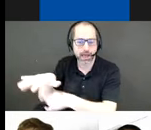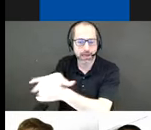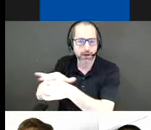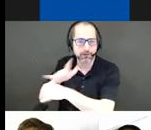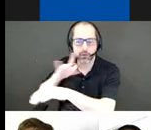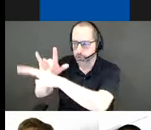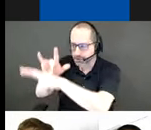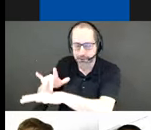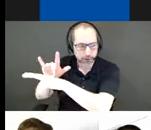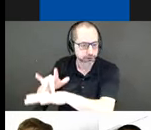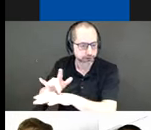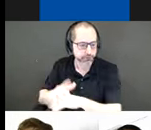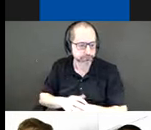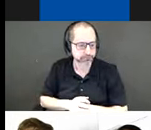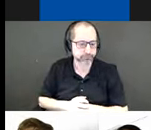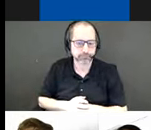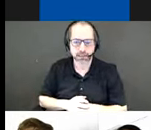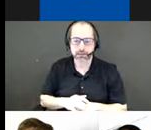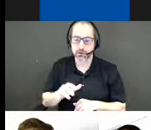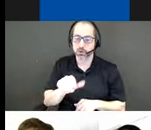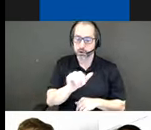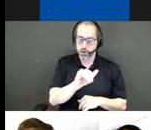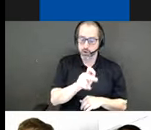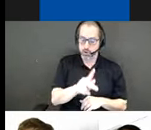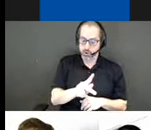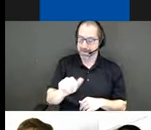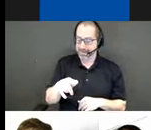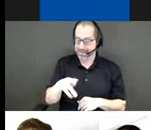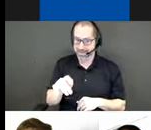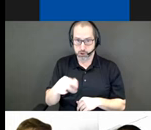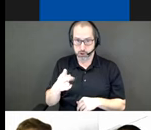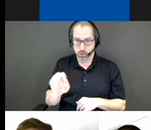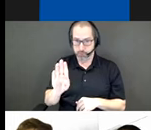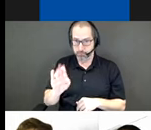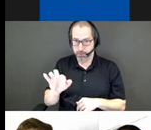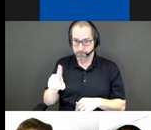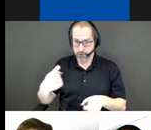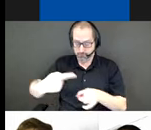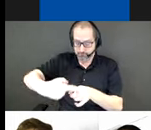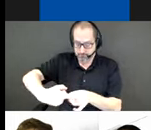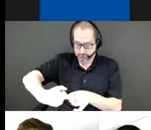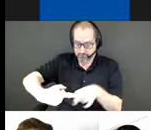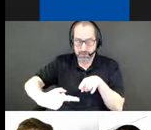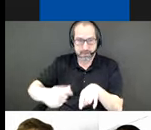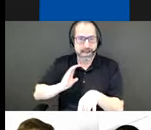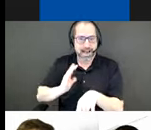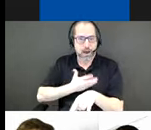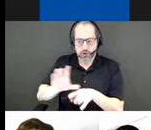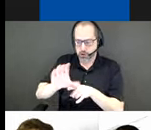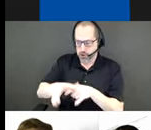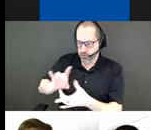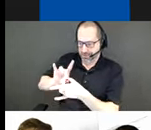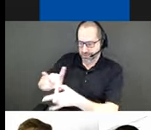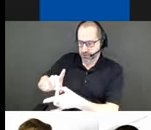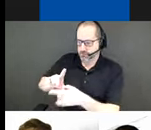We waited at York and Lakeshore Boulevard West, both the site and our cultural relationship to the waterfront has evolved greatly